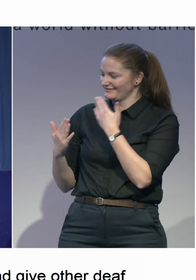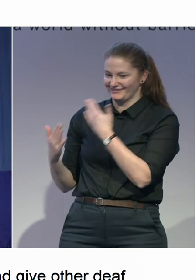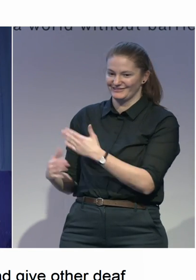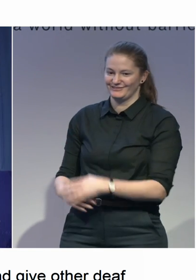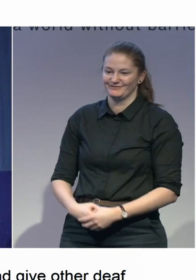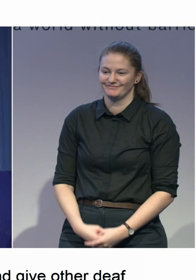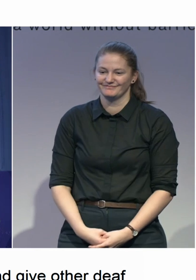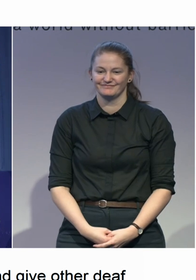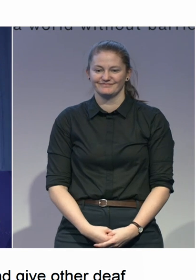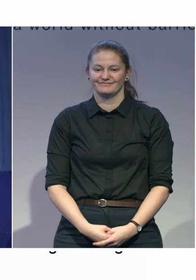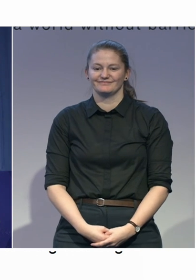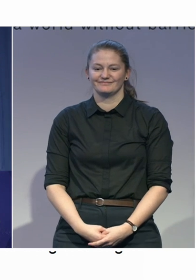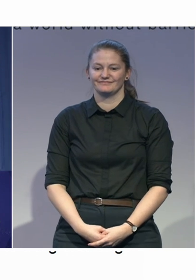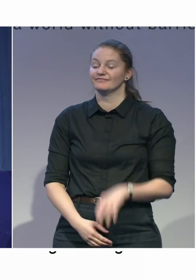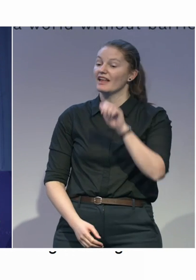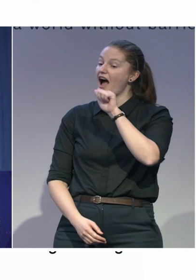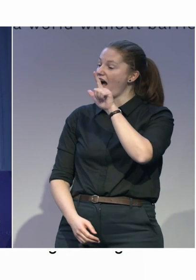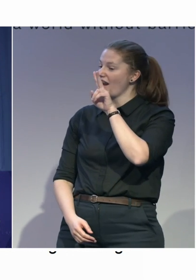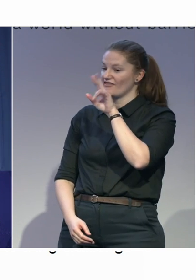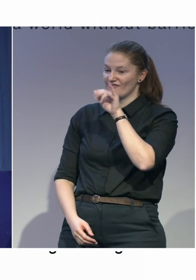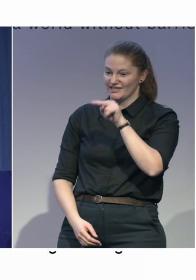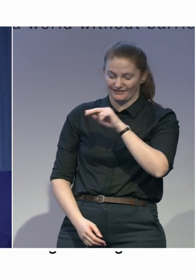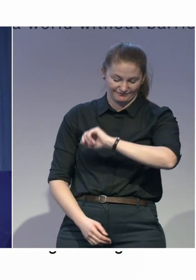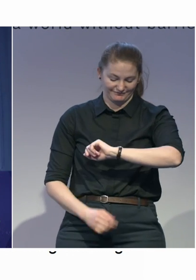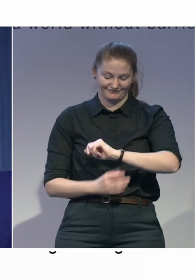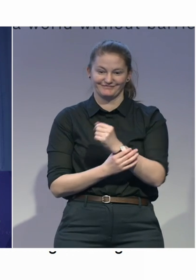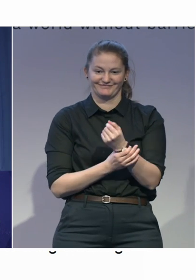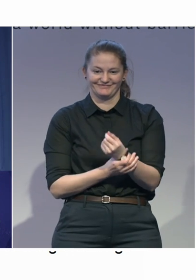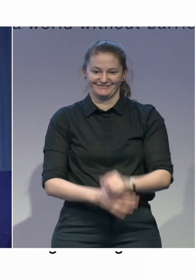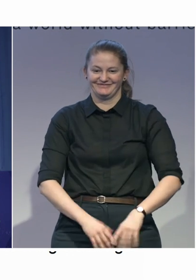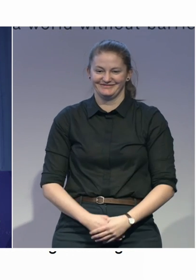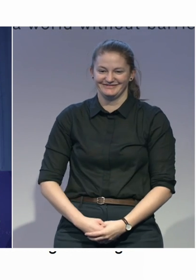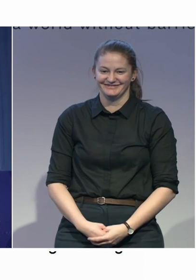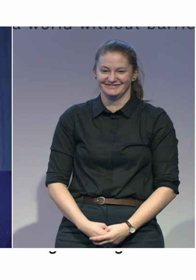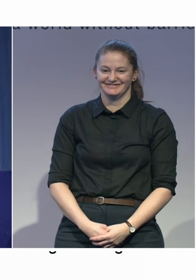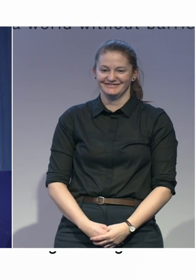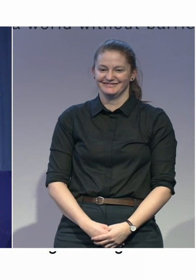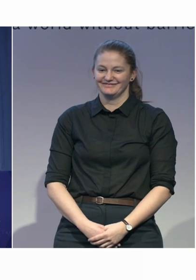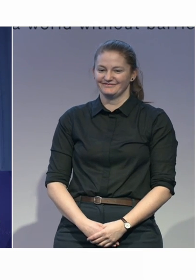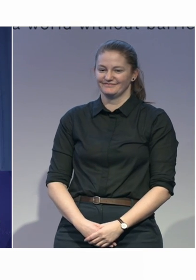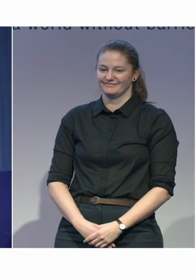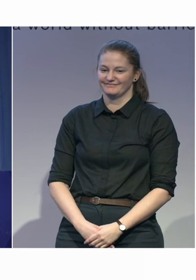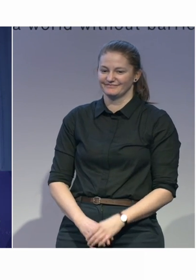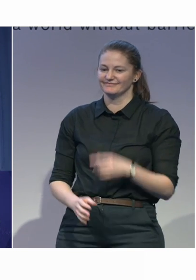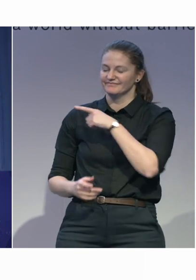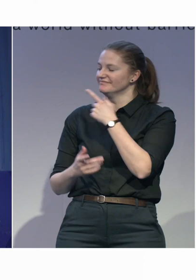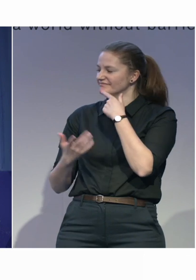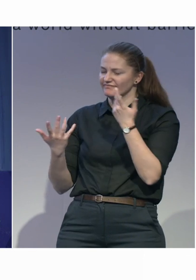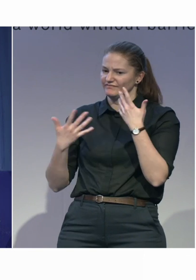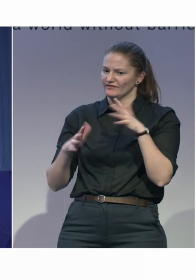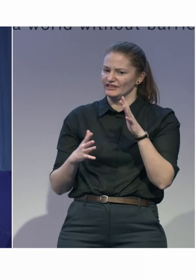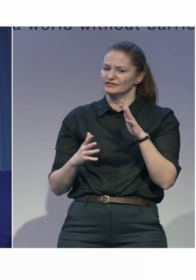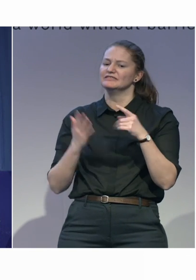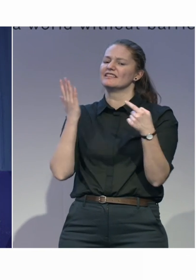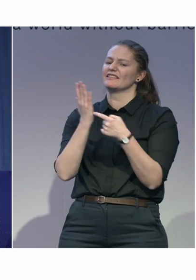So, yeah. Actually, earlier on, you mentioned about the knowledge transfer. So, that's really a challenge that we're having here. So, currently, we are in the phase of codifying